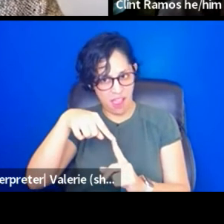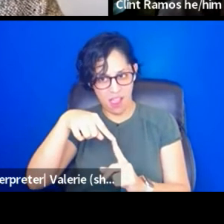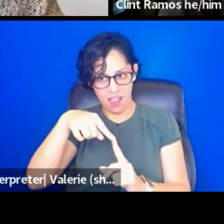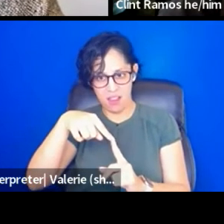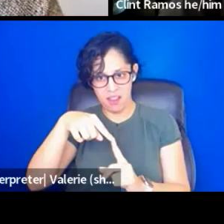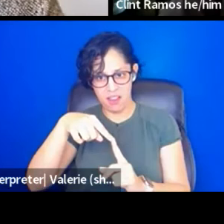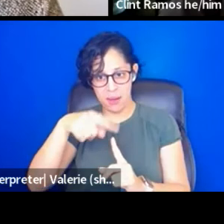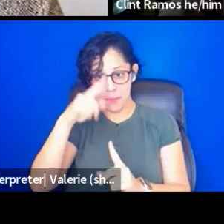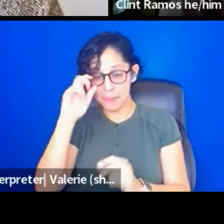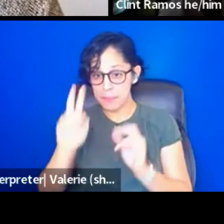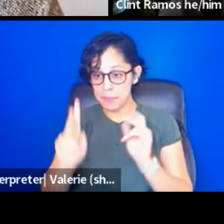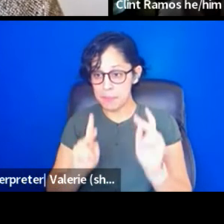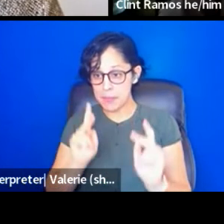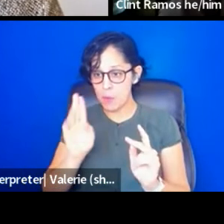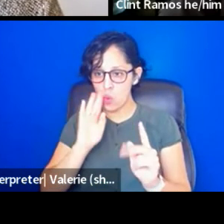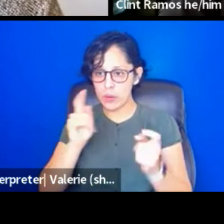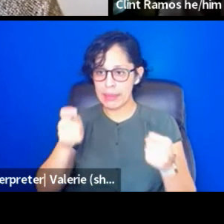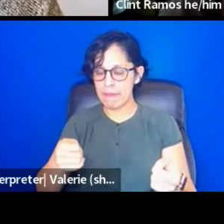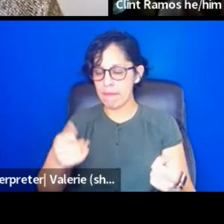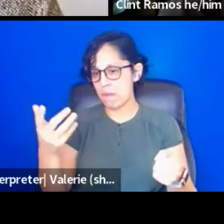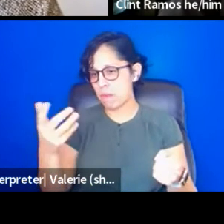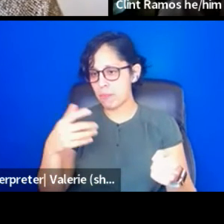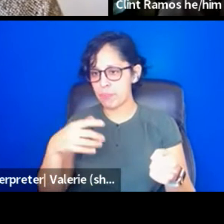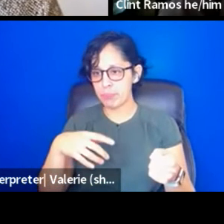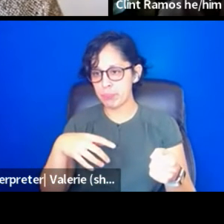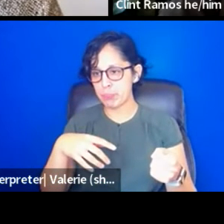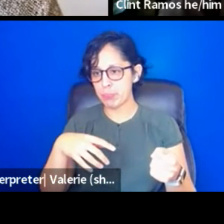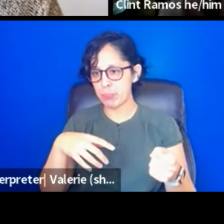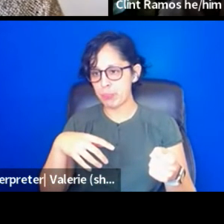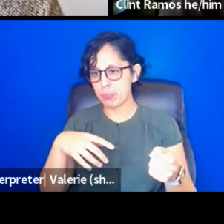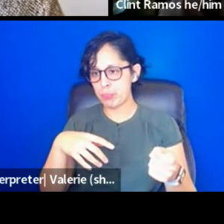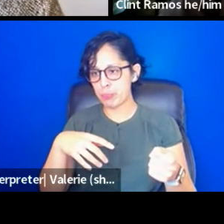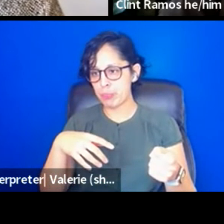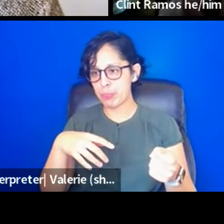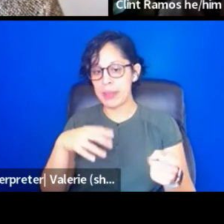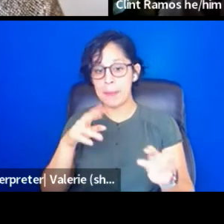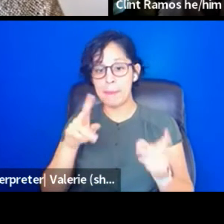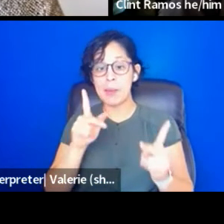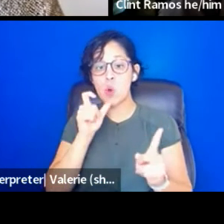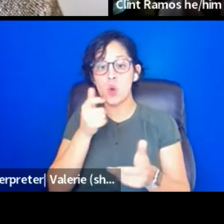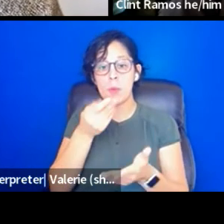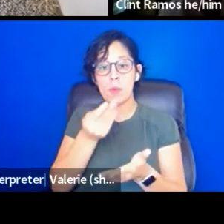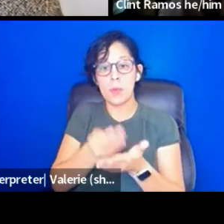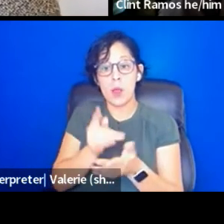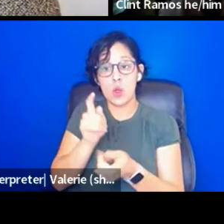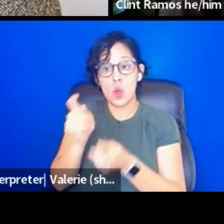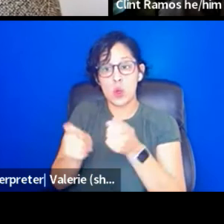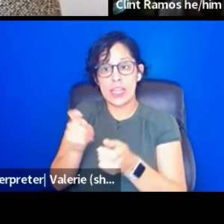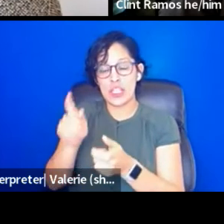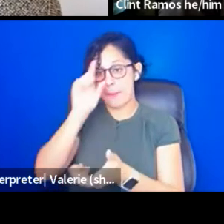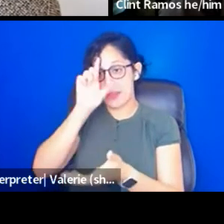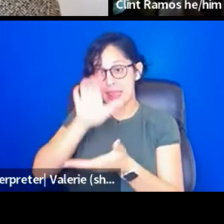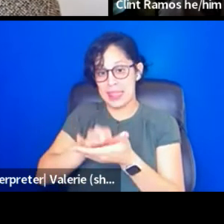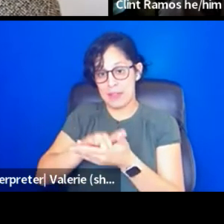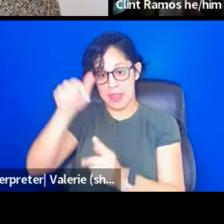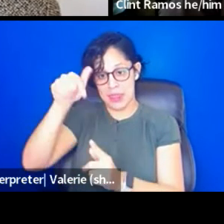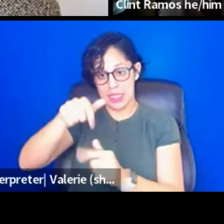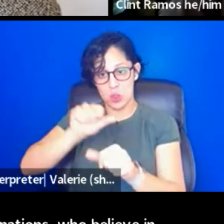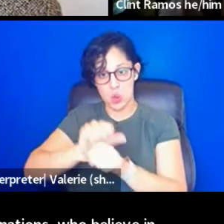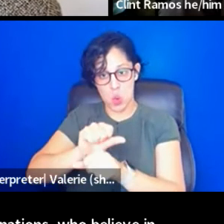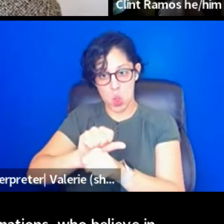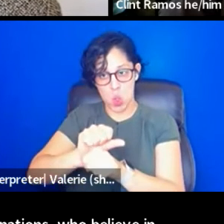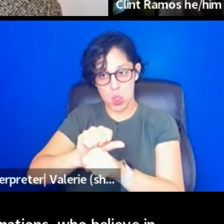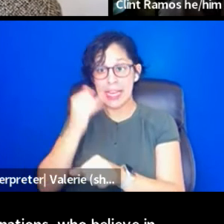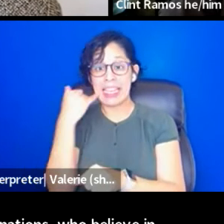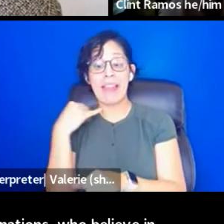folks are going to give, we're going to attract folks who make donations, who believe in our work, if the work